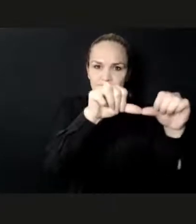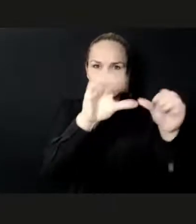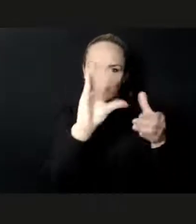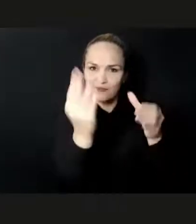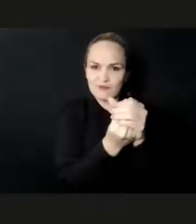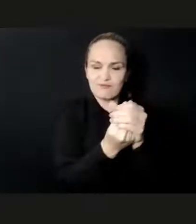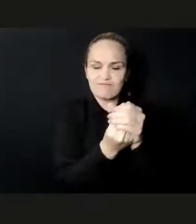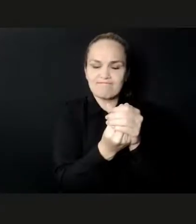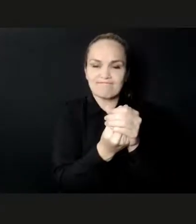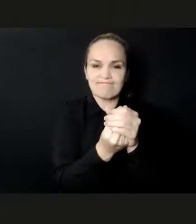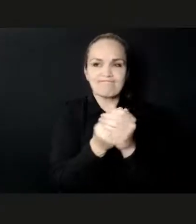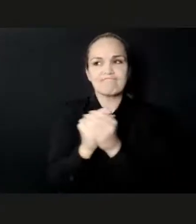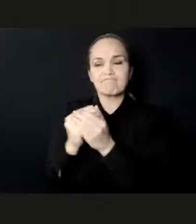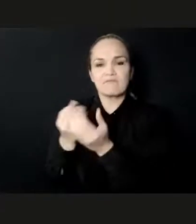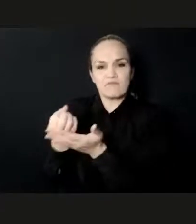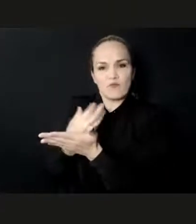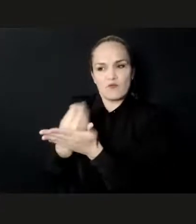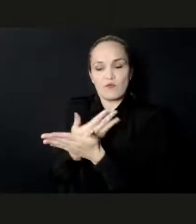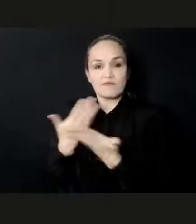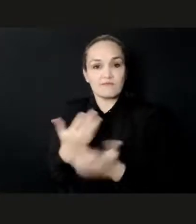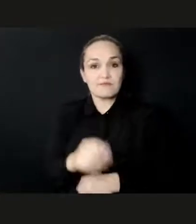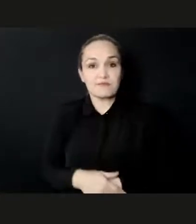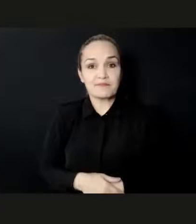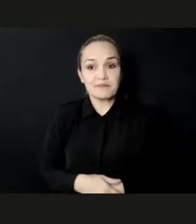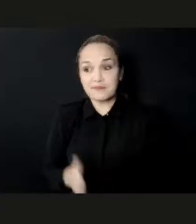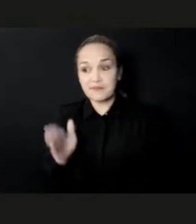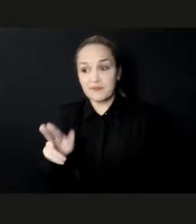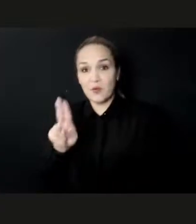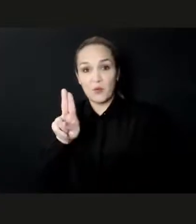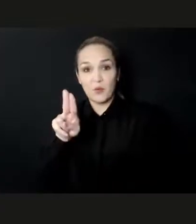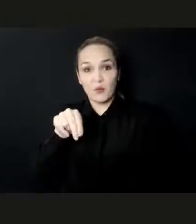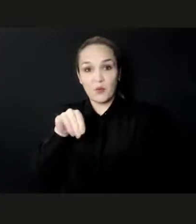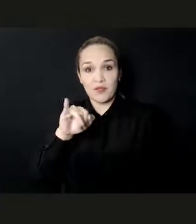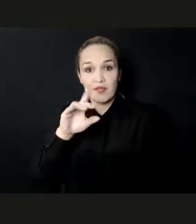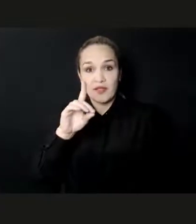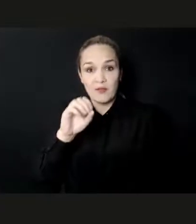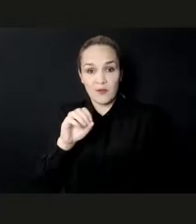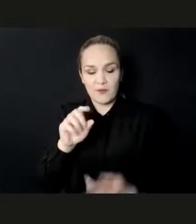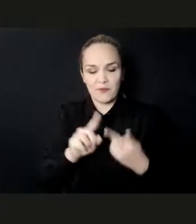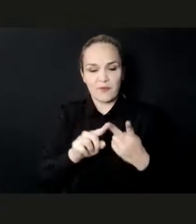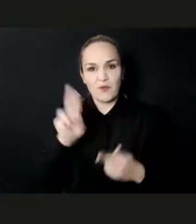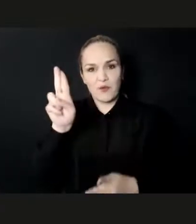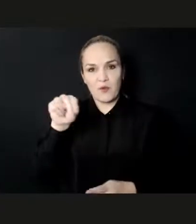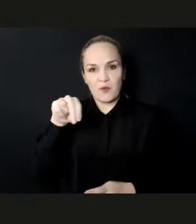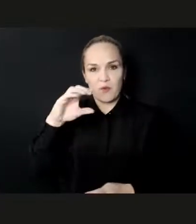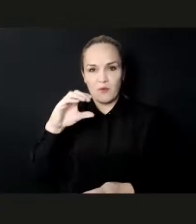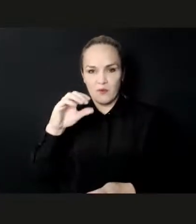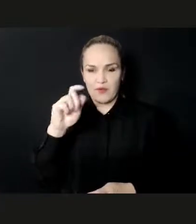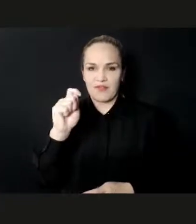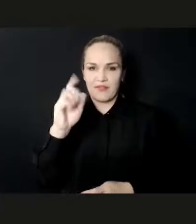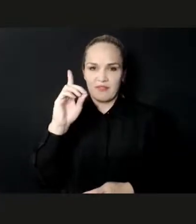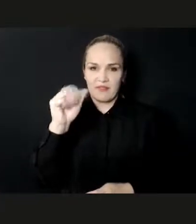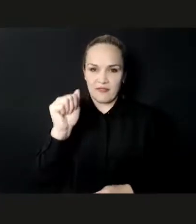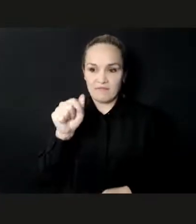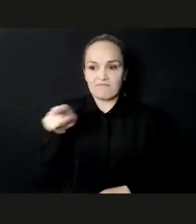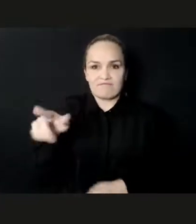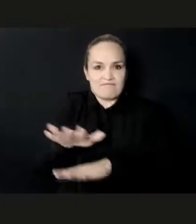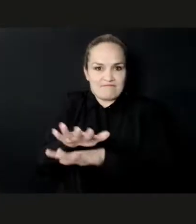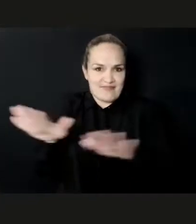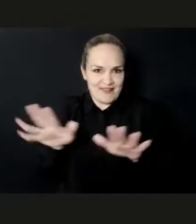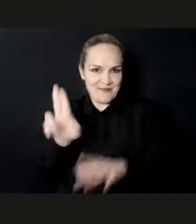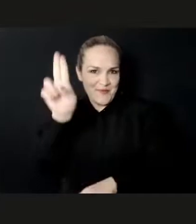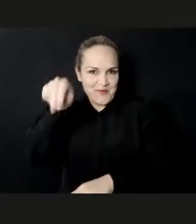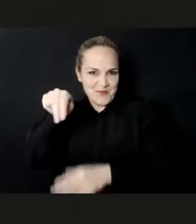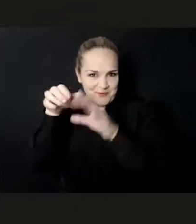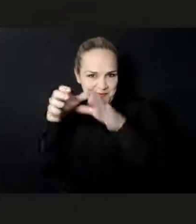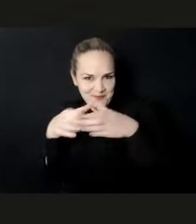family with UNCTAD, with UNIDO. And now we will move on to the EU family with Germany. So, we are so glad